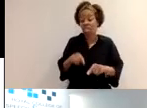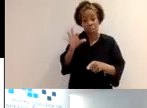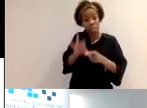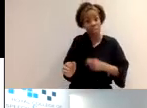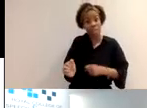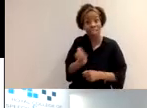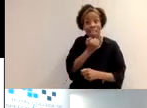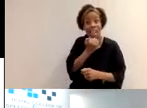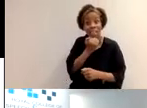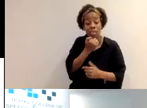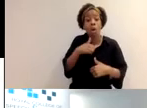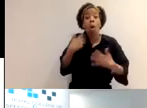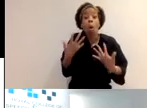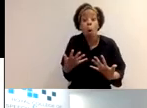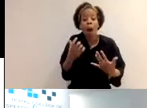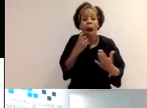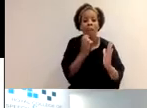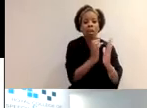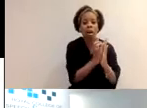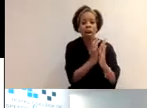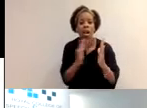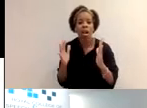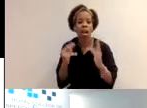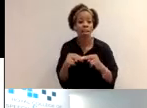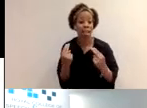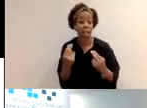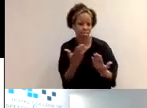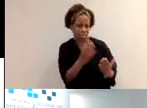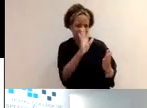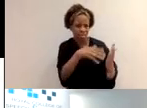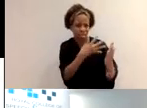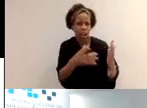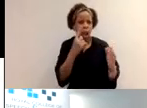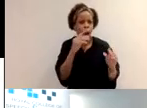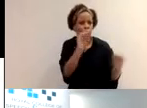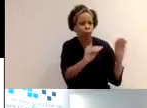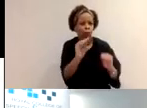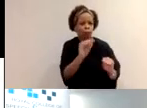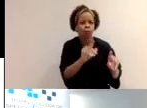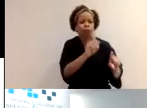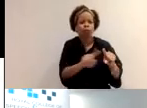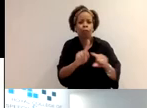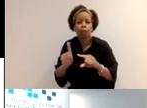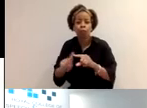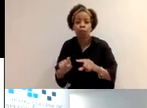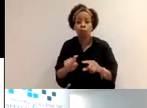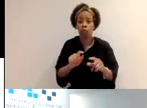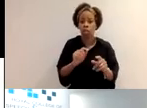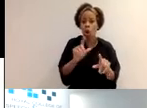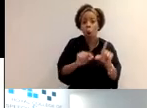or it could be over a number of days. As you can see there, there's a variety of ways of logging your dates. And again, there's no right or wrong.